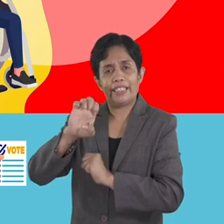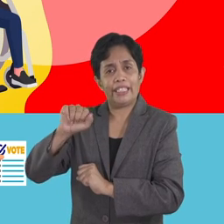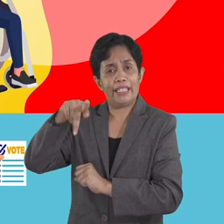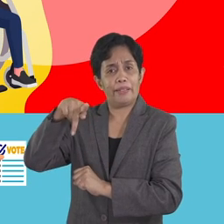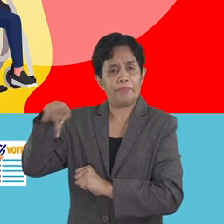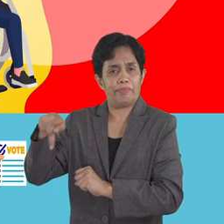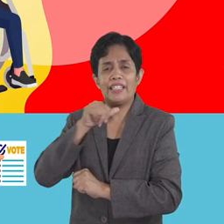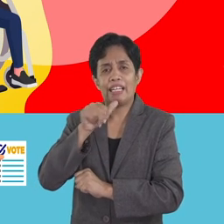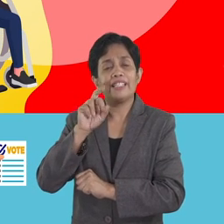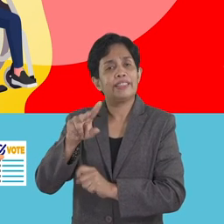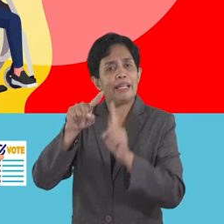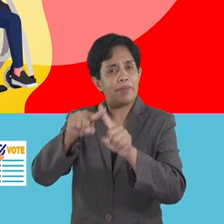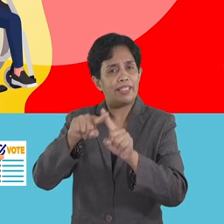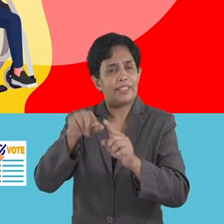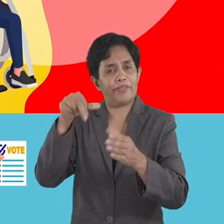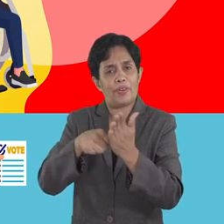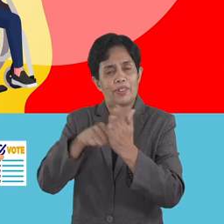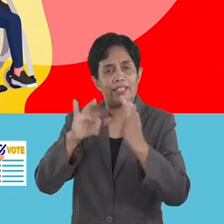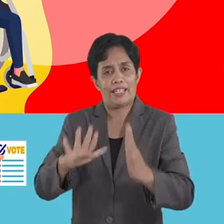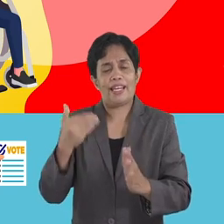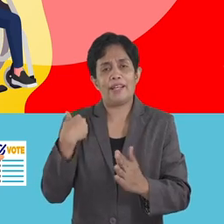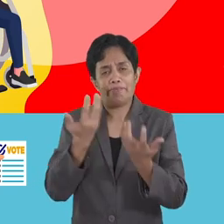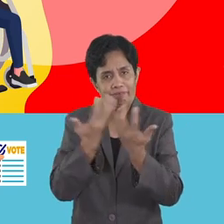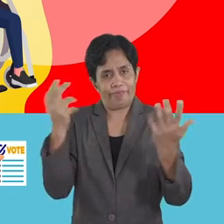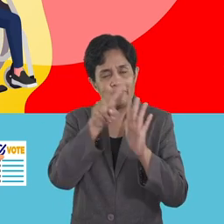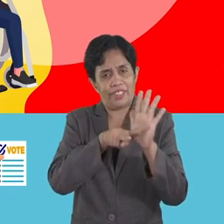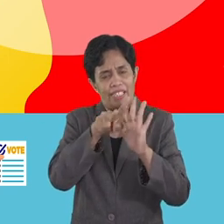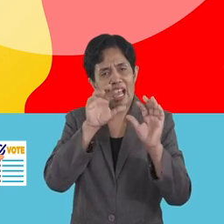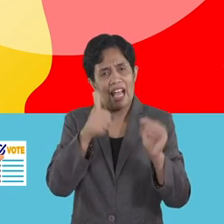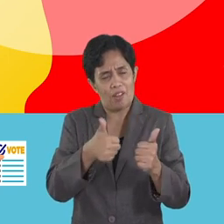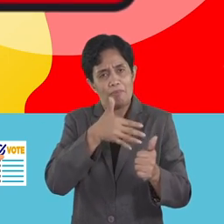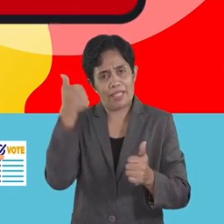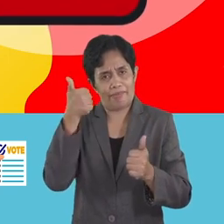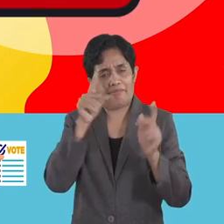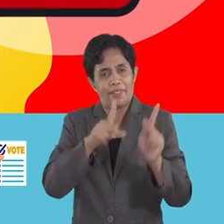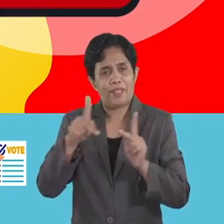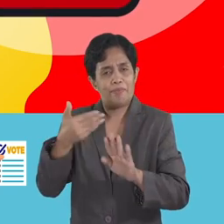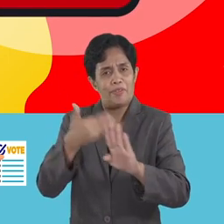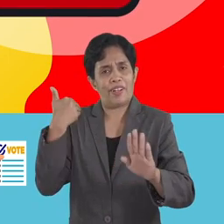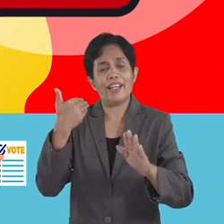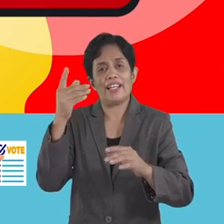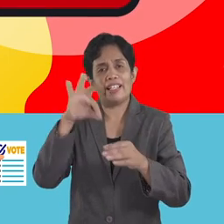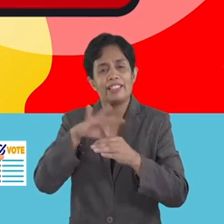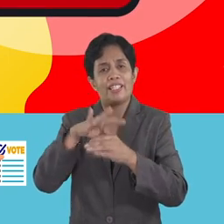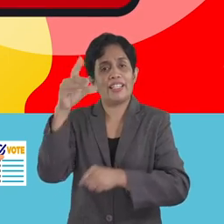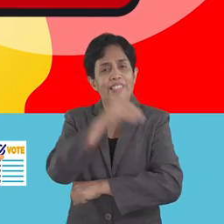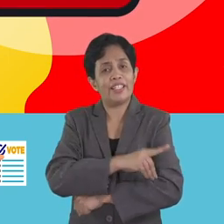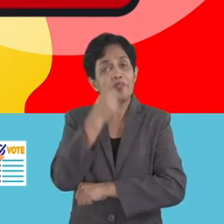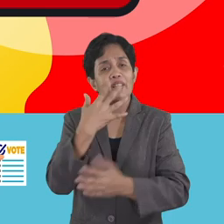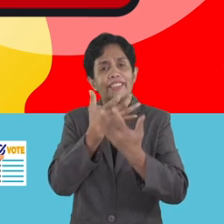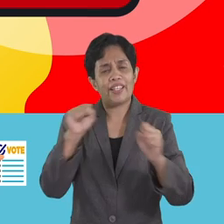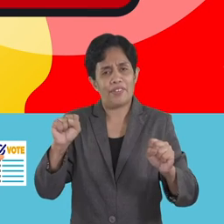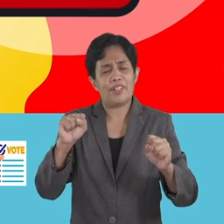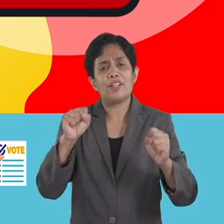of an EAPP or not is up to the voter. We have a separate video on how best to prepare before Election